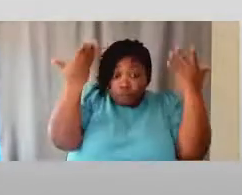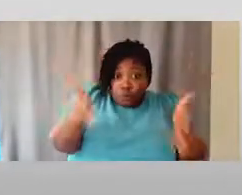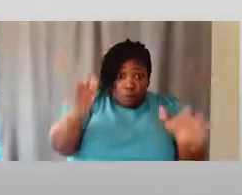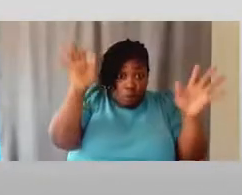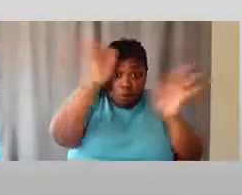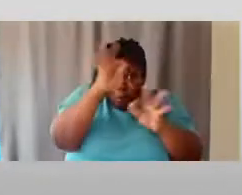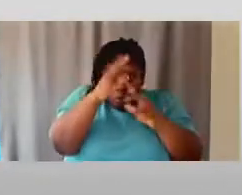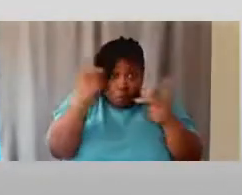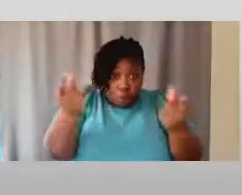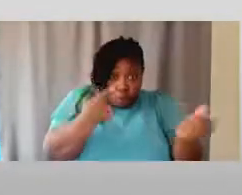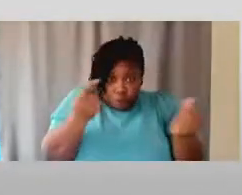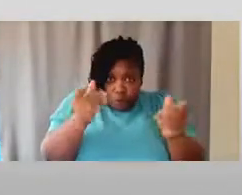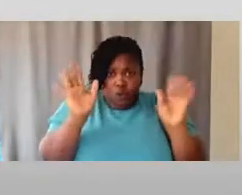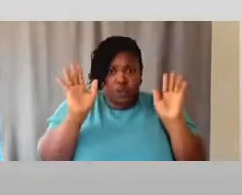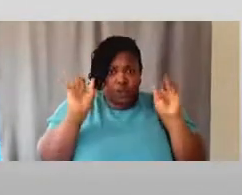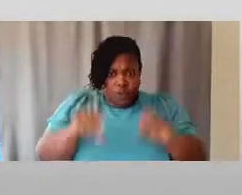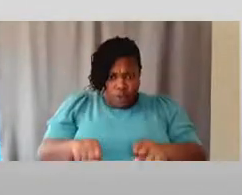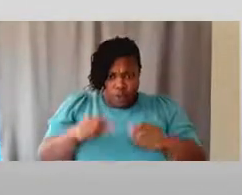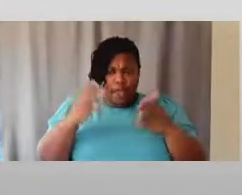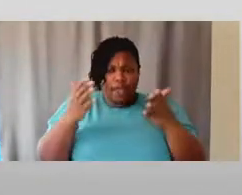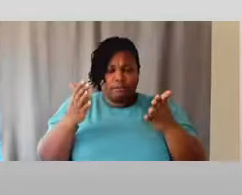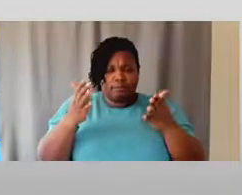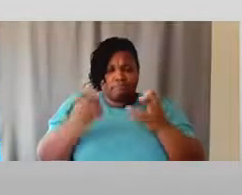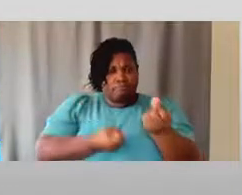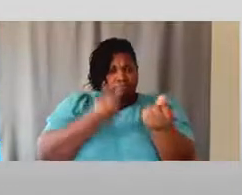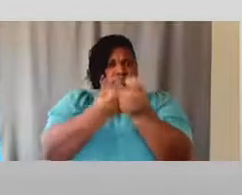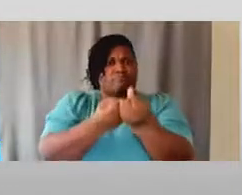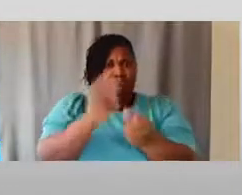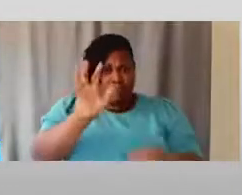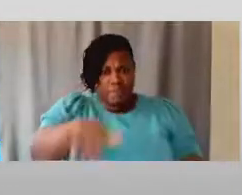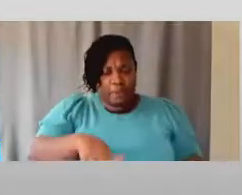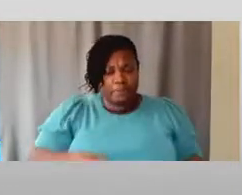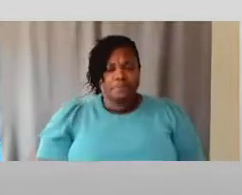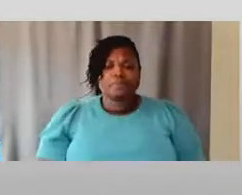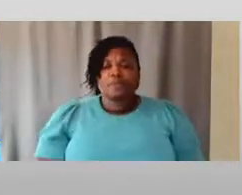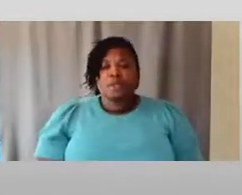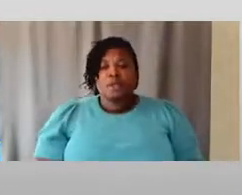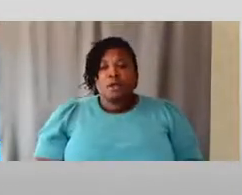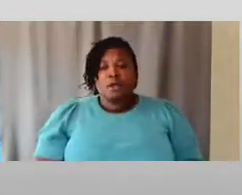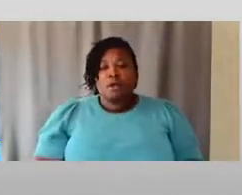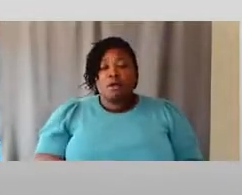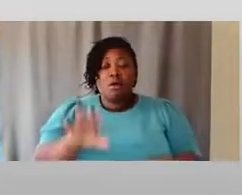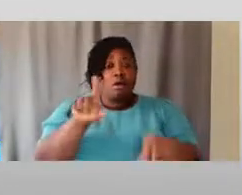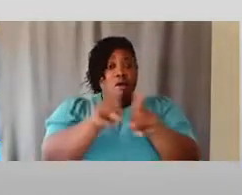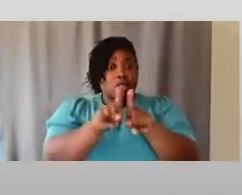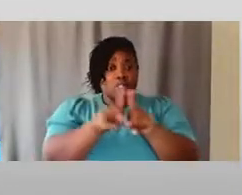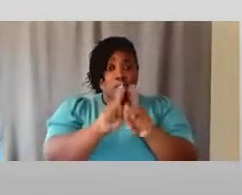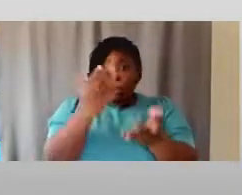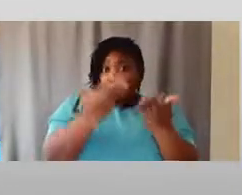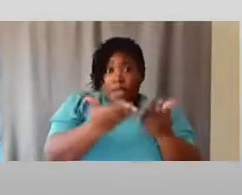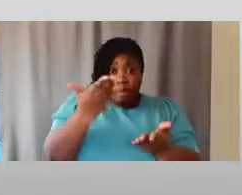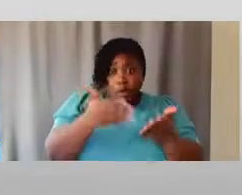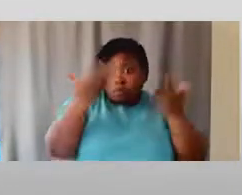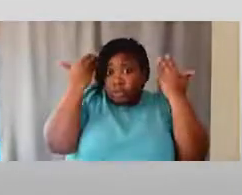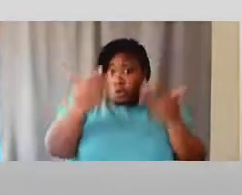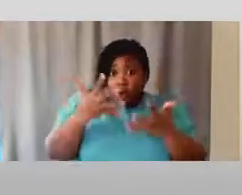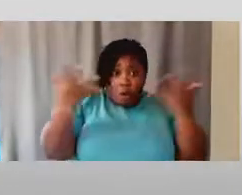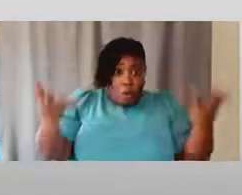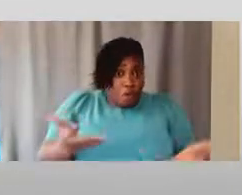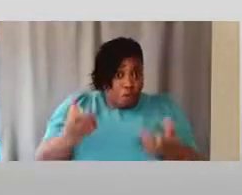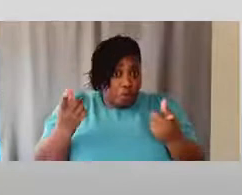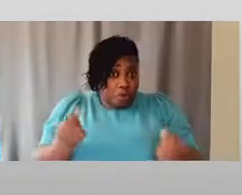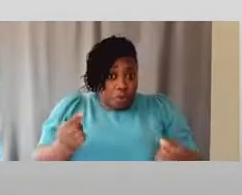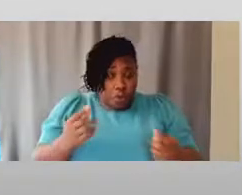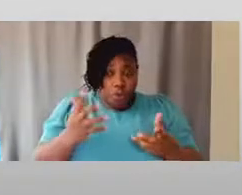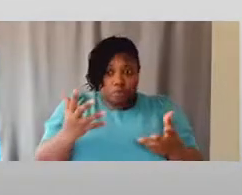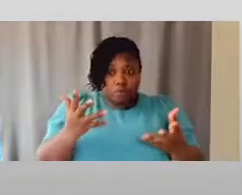like to also remind people that you may not know what you want to do. You just want to use your power to do